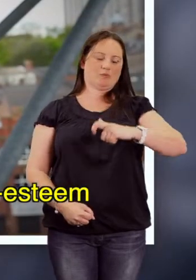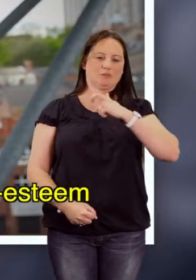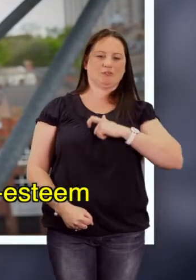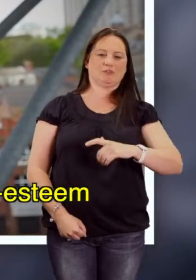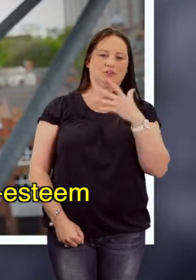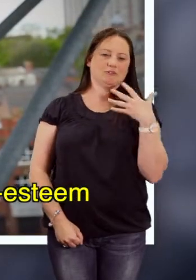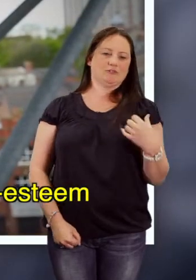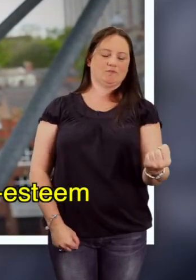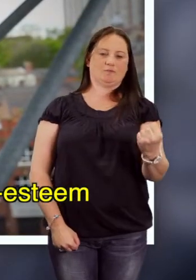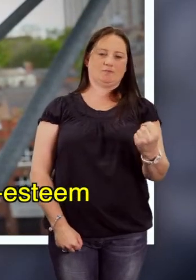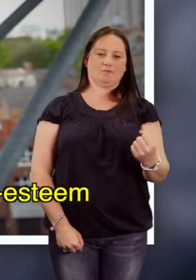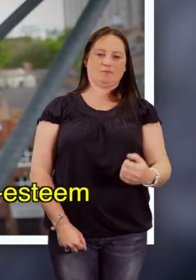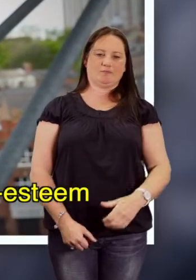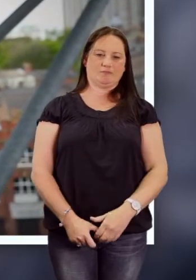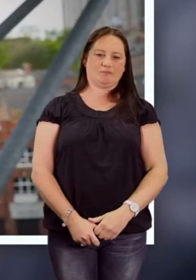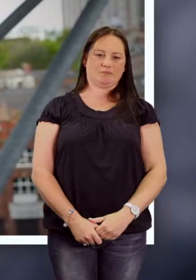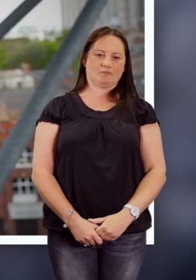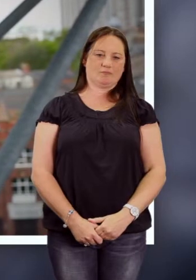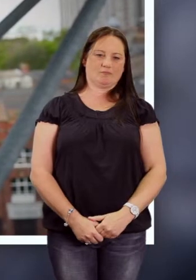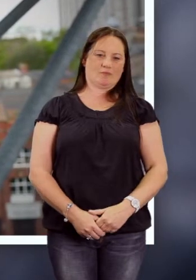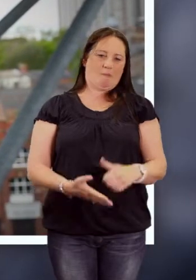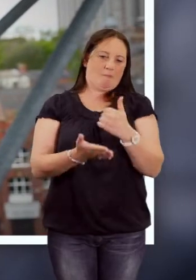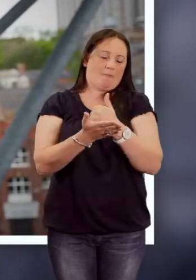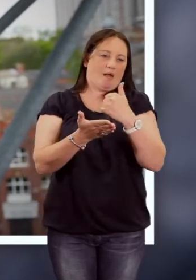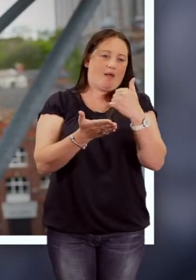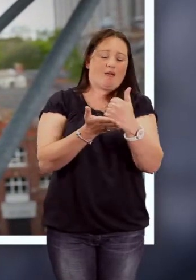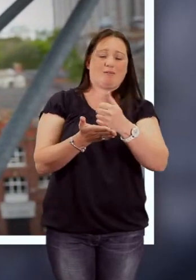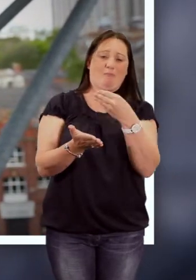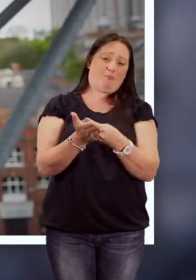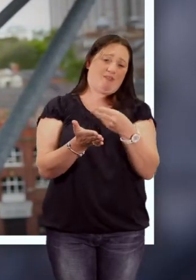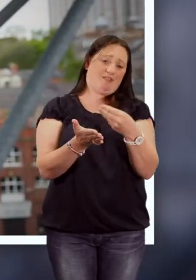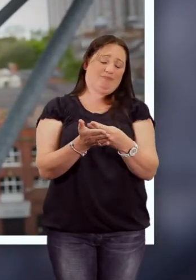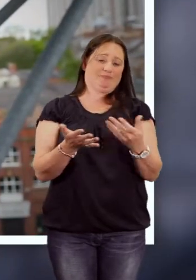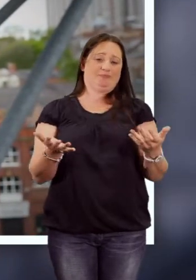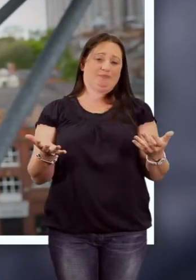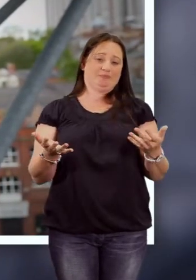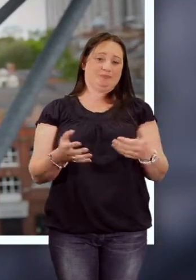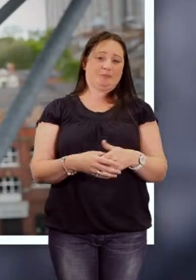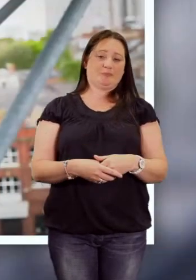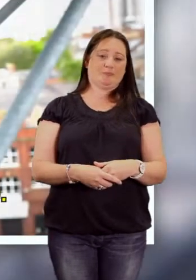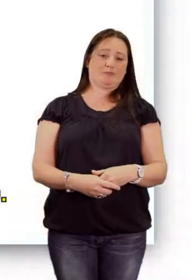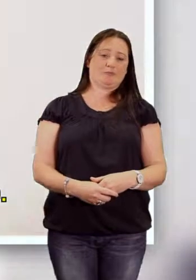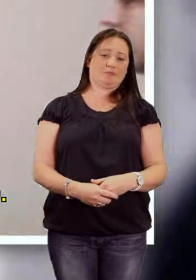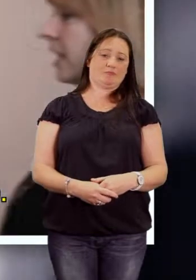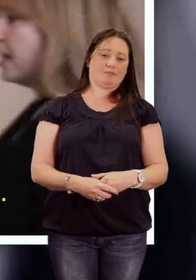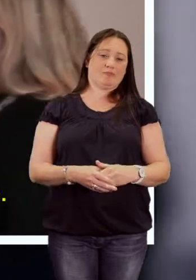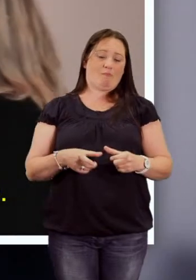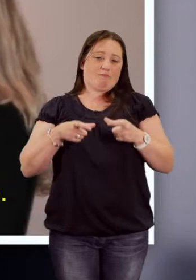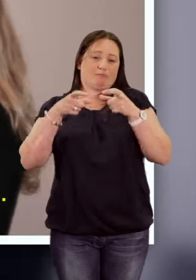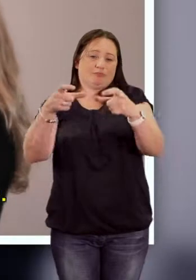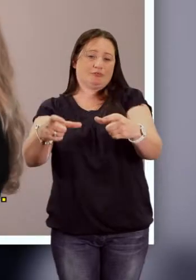identity Money in the bank And the